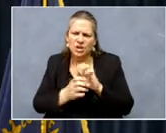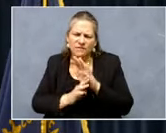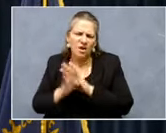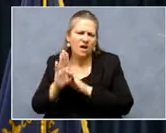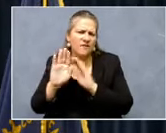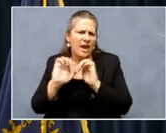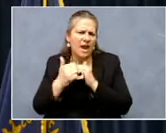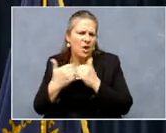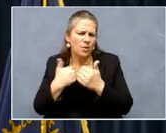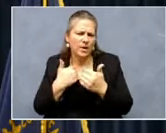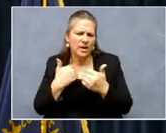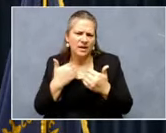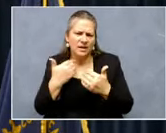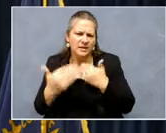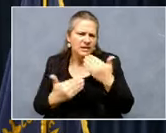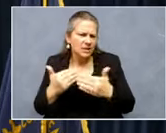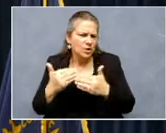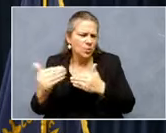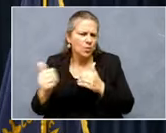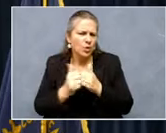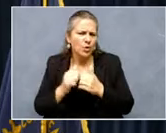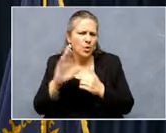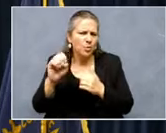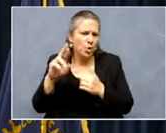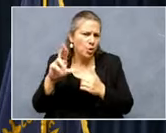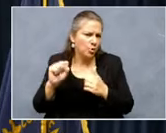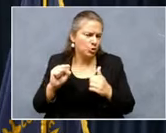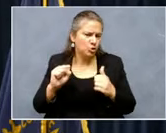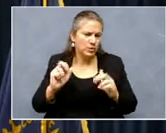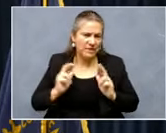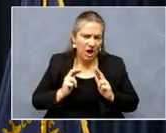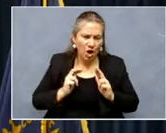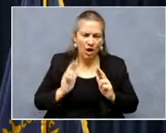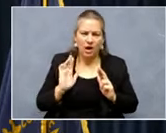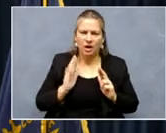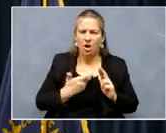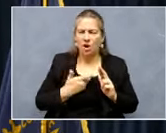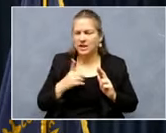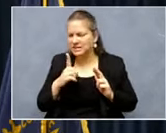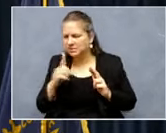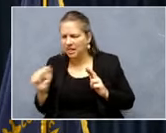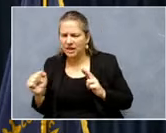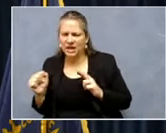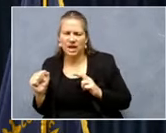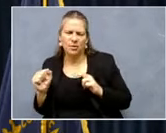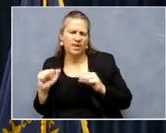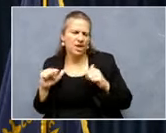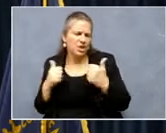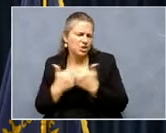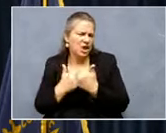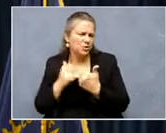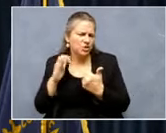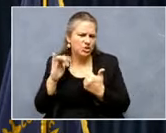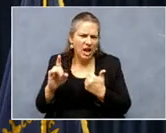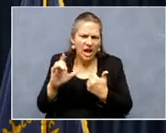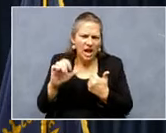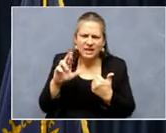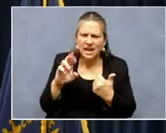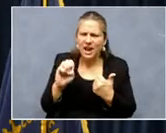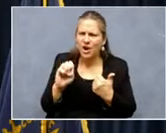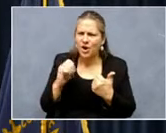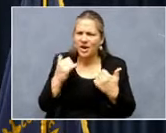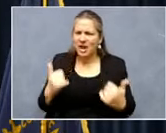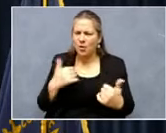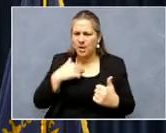about it, uh, with the boomers retiring, with our level of disability, with challenges in childcare. You know, this is a time where we have to